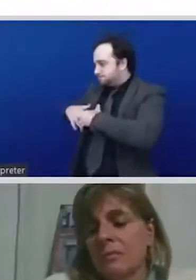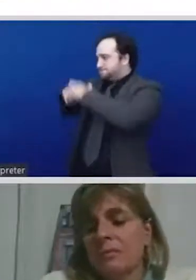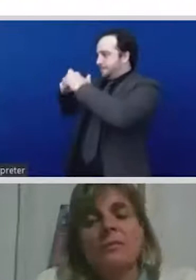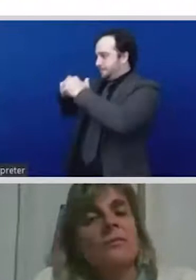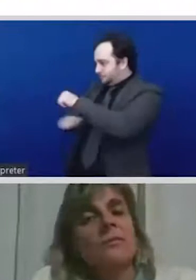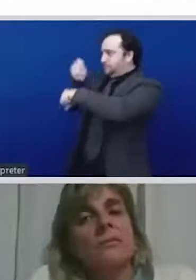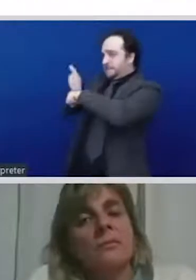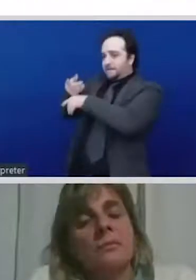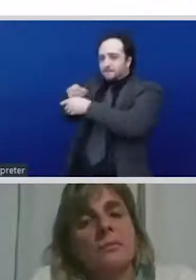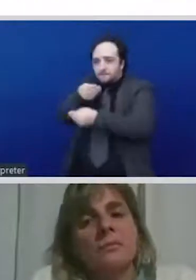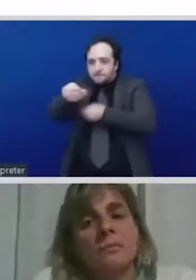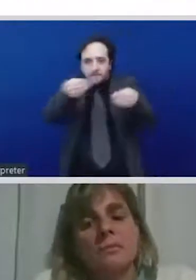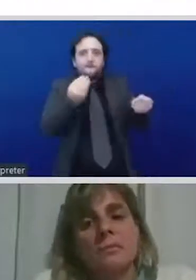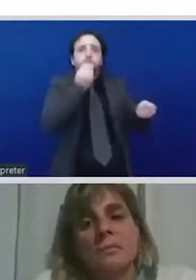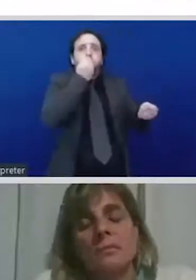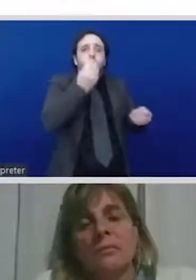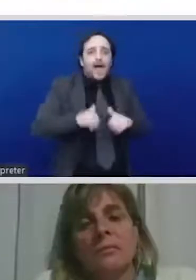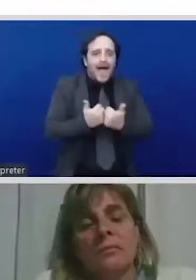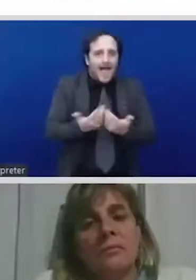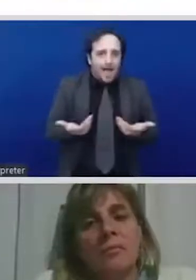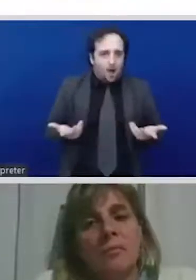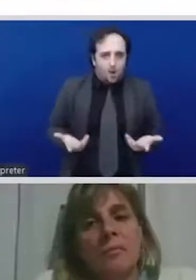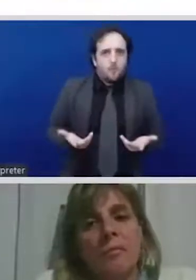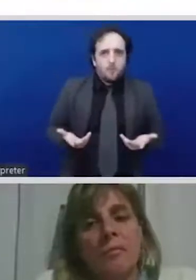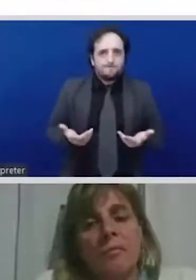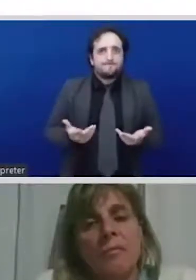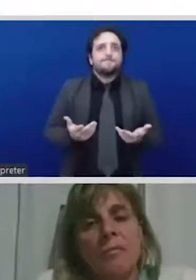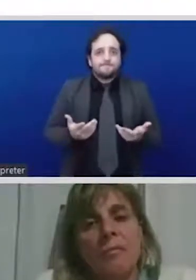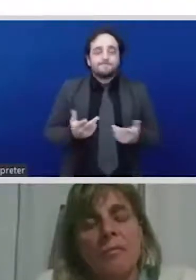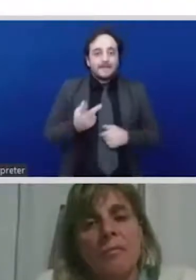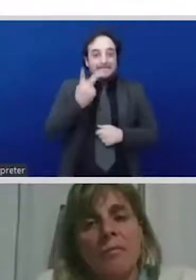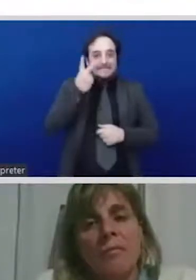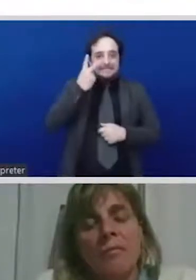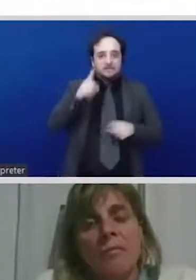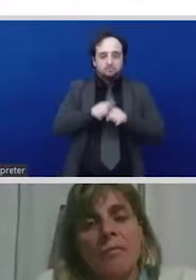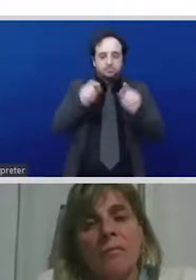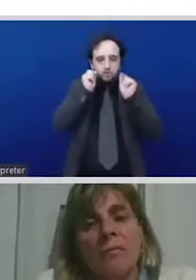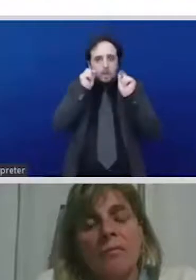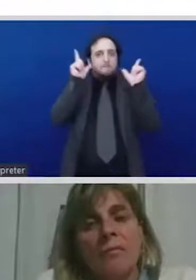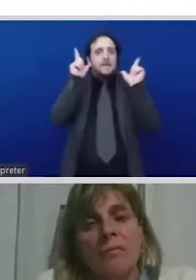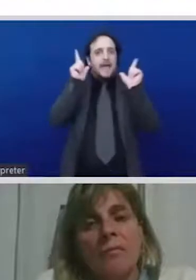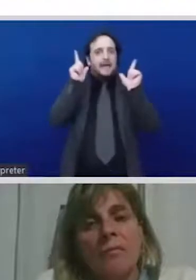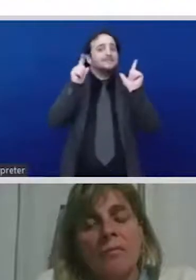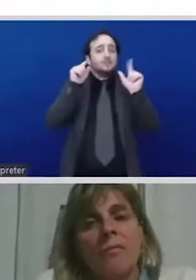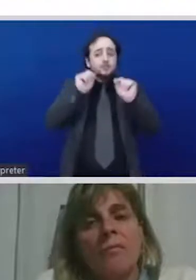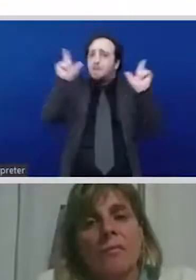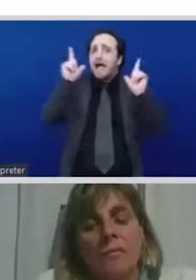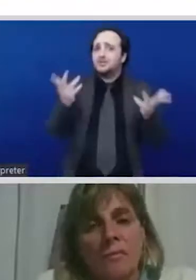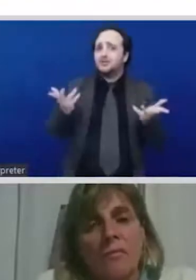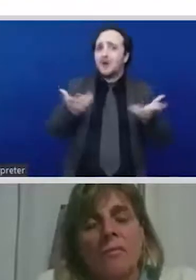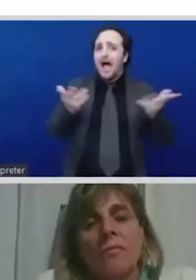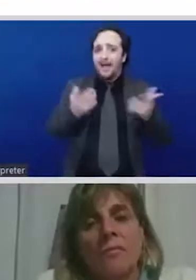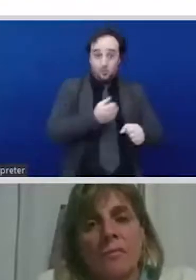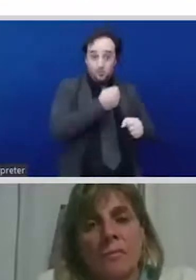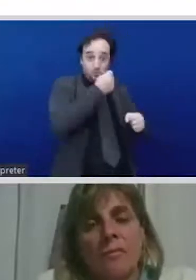in enabling our societies to survive and acting as a cushion for all kinds of shocks and business